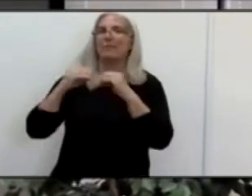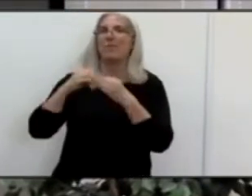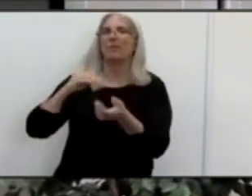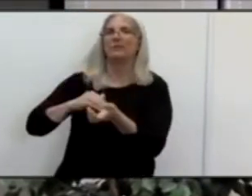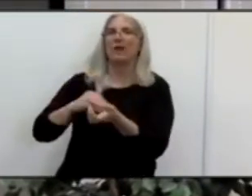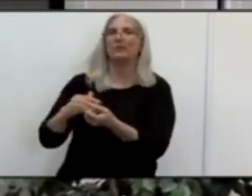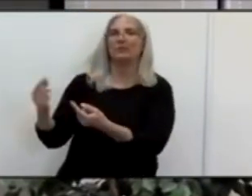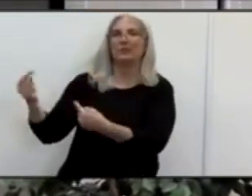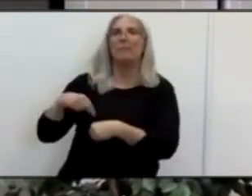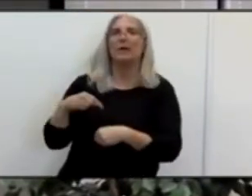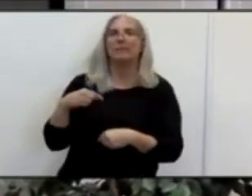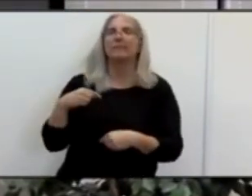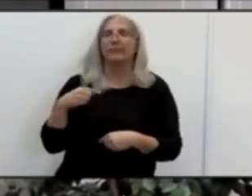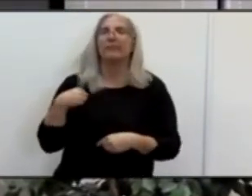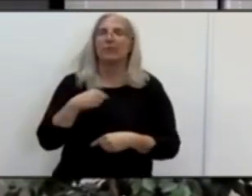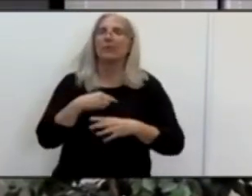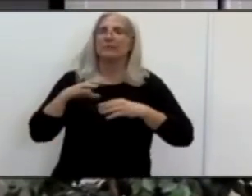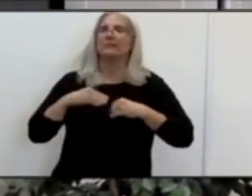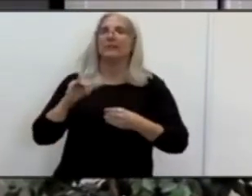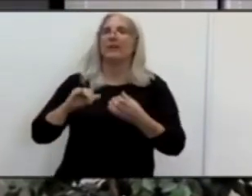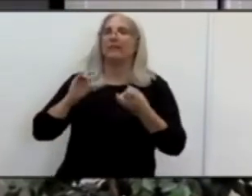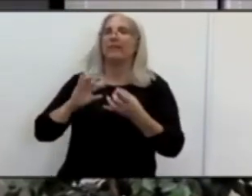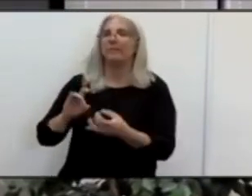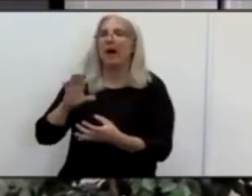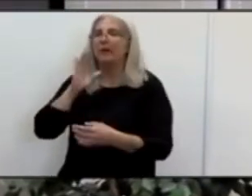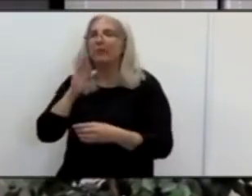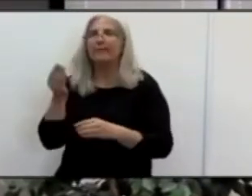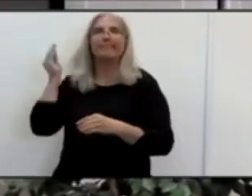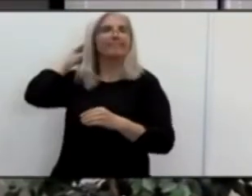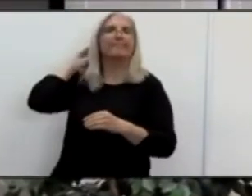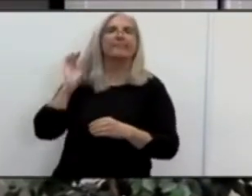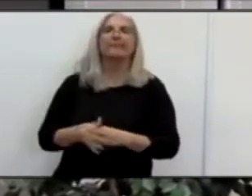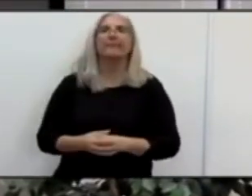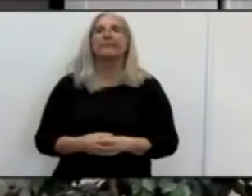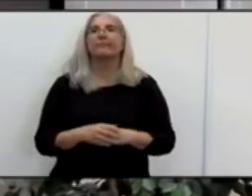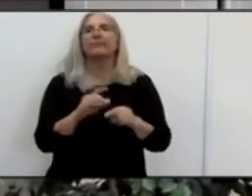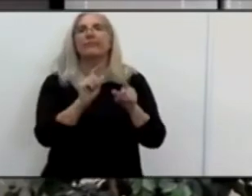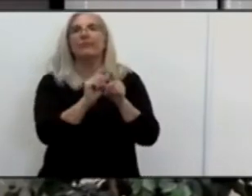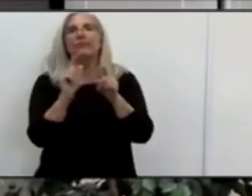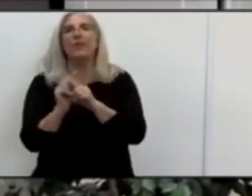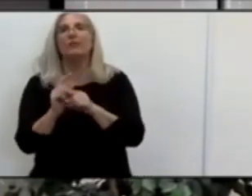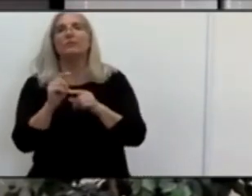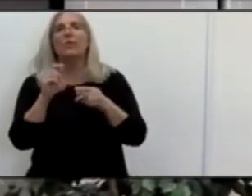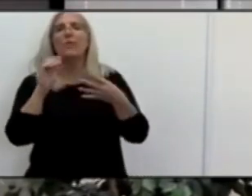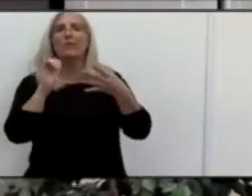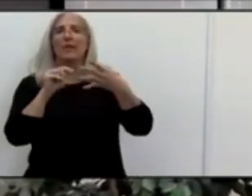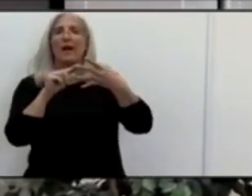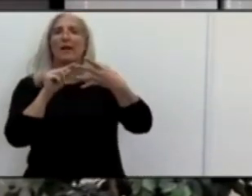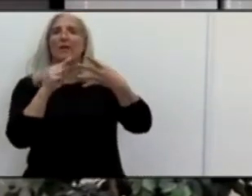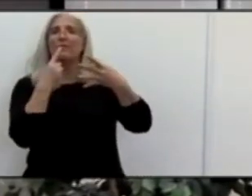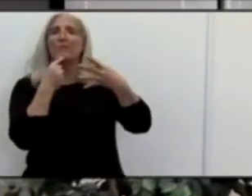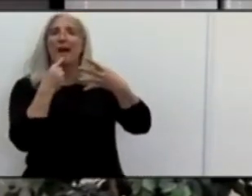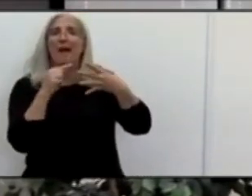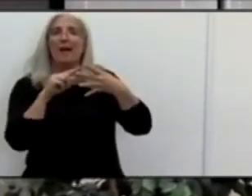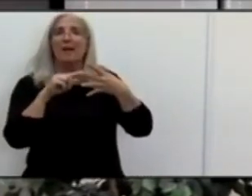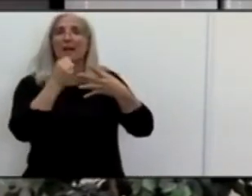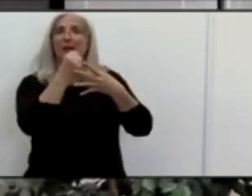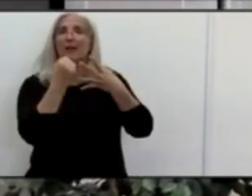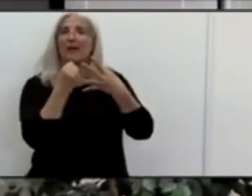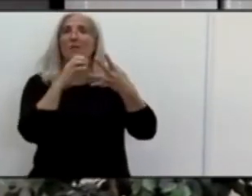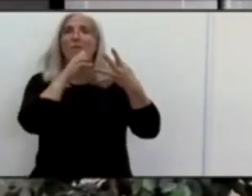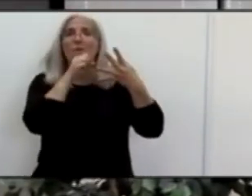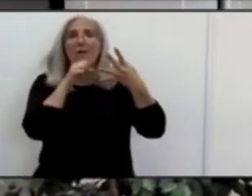you did also ask about transition from red to orange for the city of San Francisco. And, uh, we were, David was able to touch on that. Um, let's see.